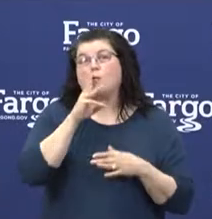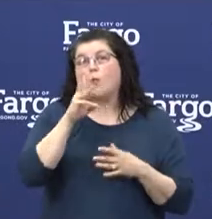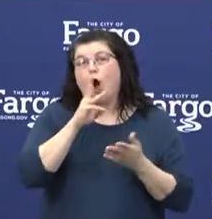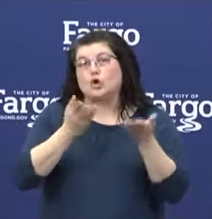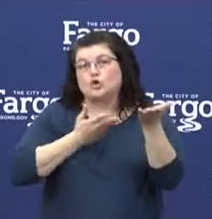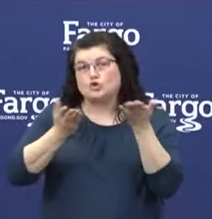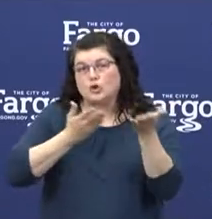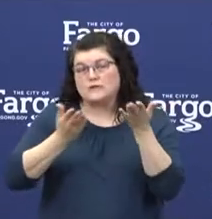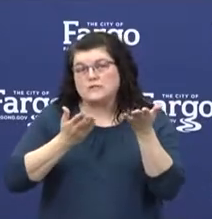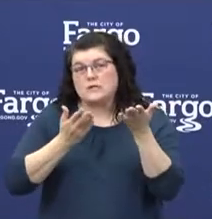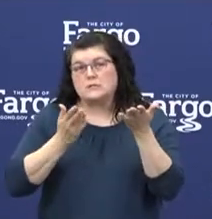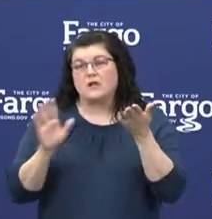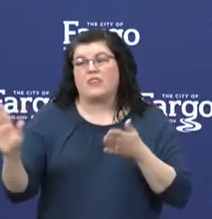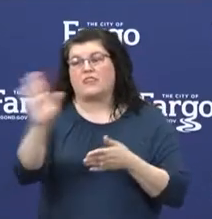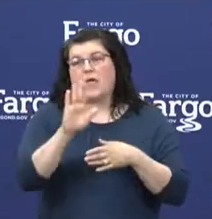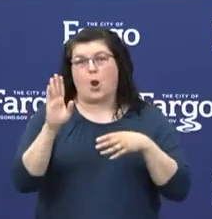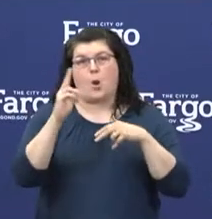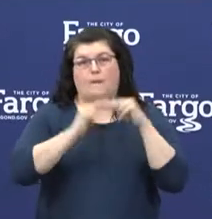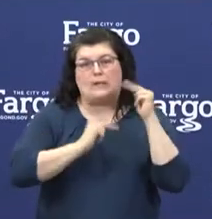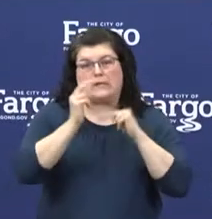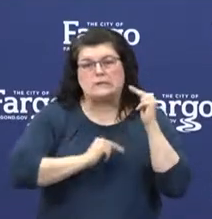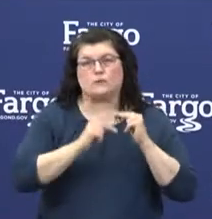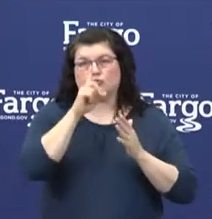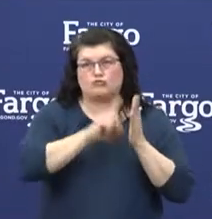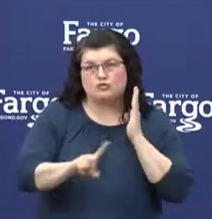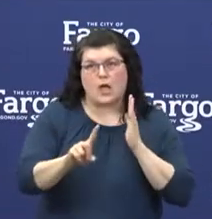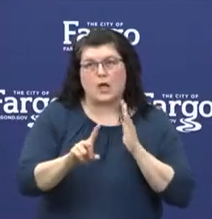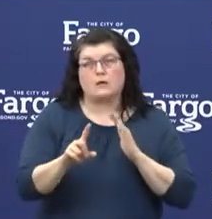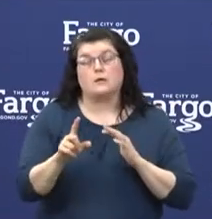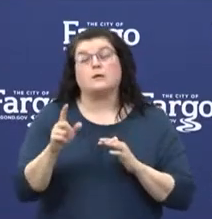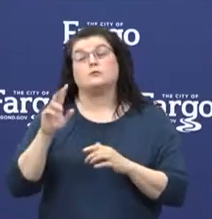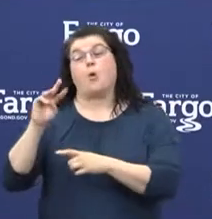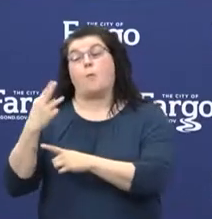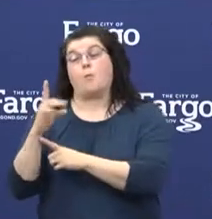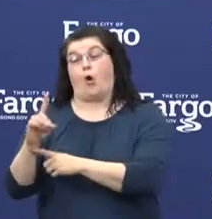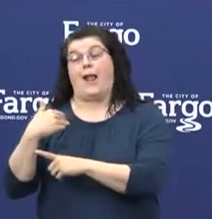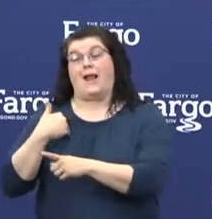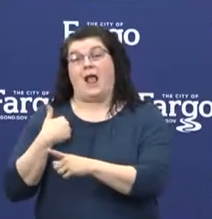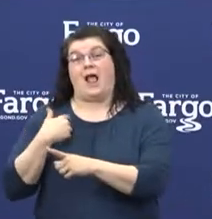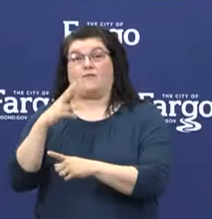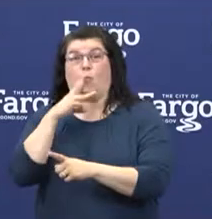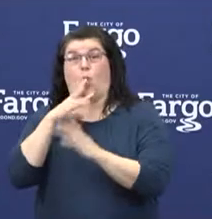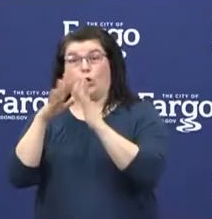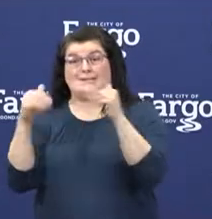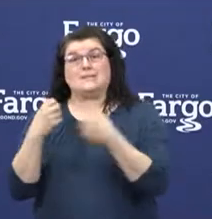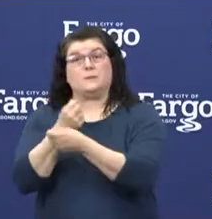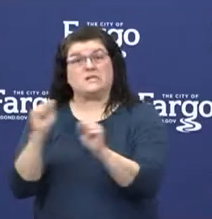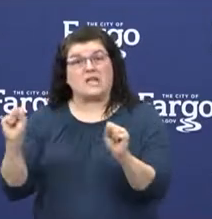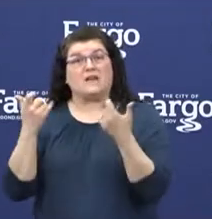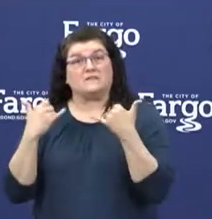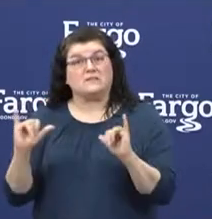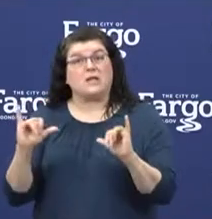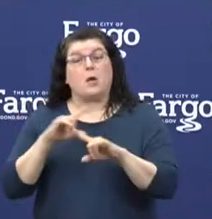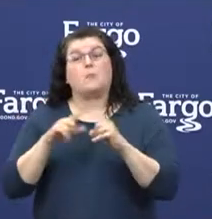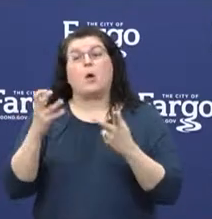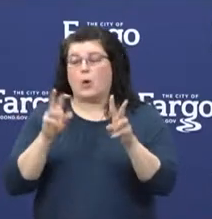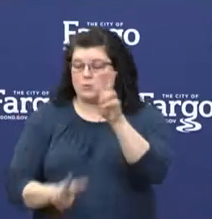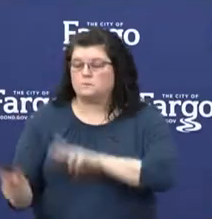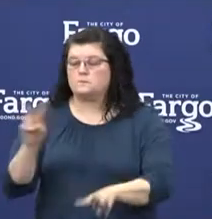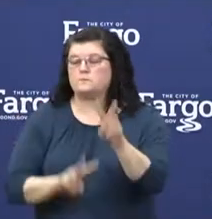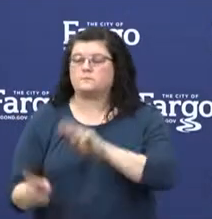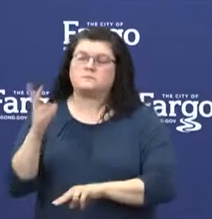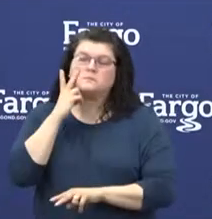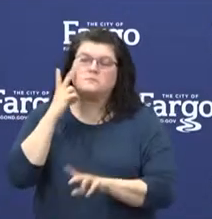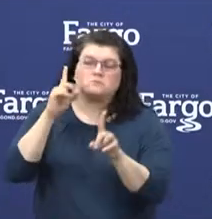within their buildings. While Moorhead's municipal water system is safe and continues to be monitored on a regular